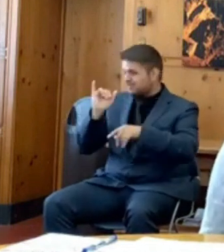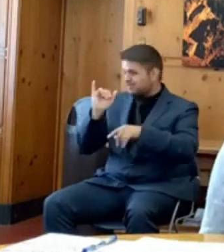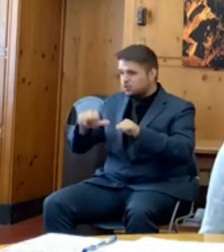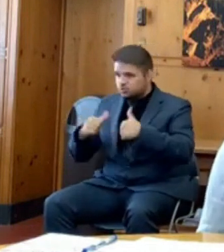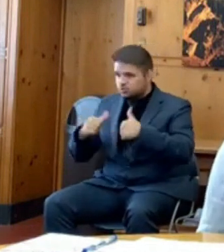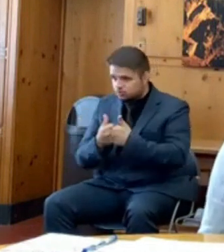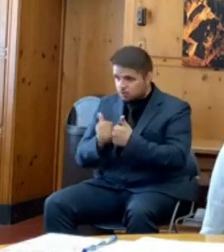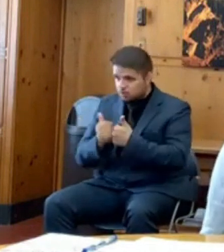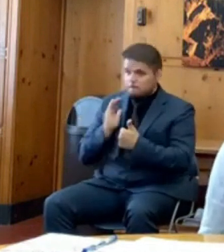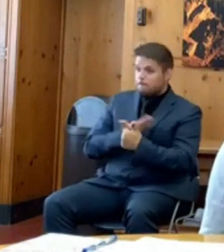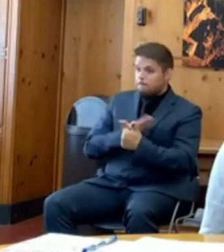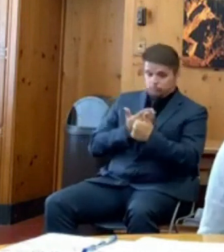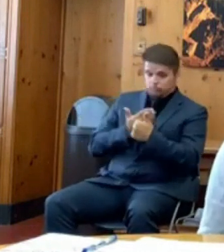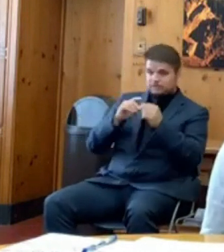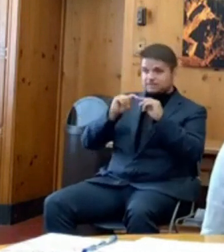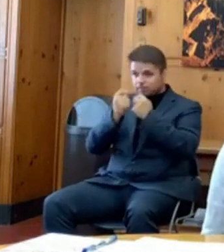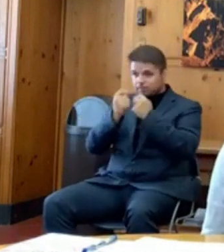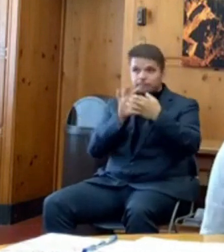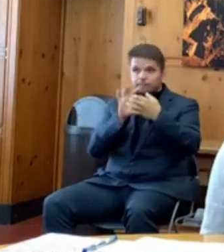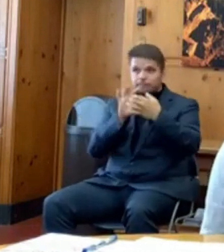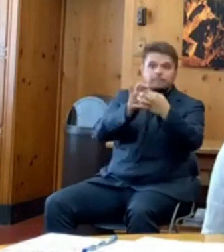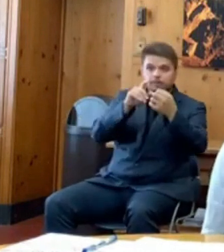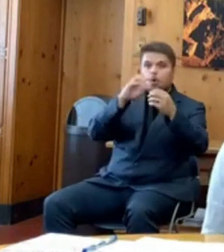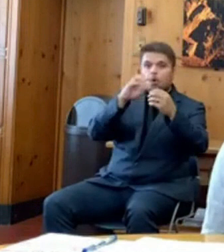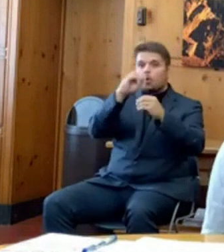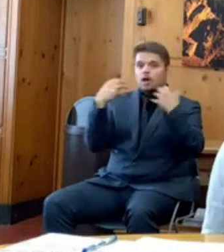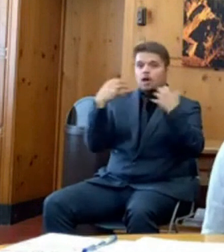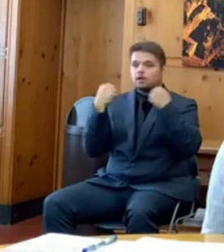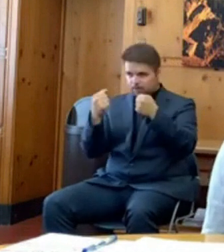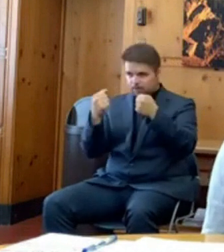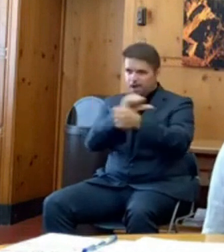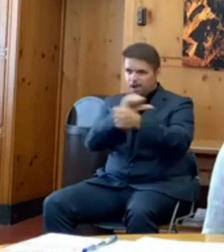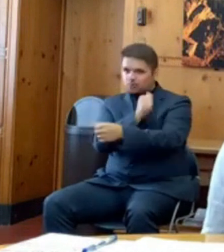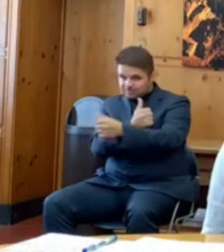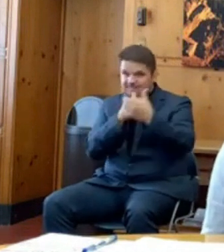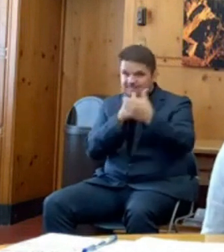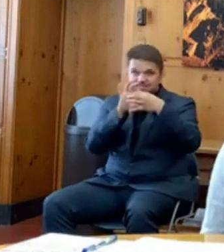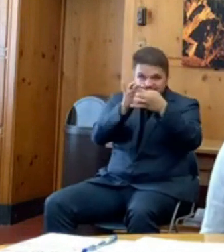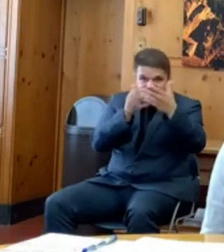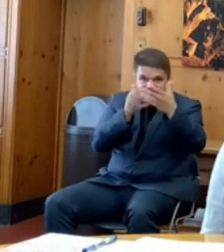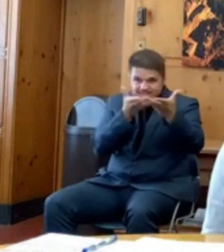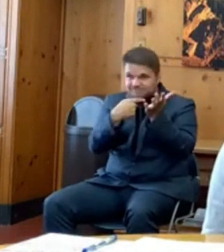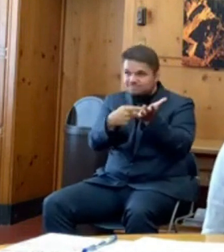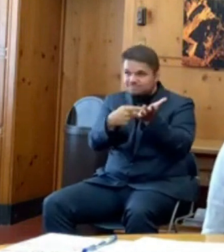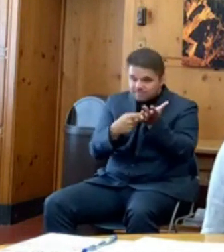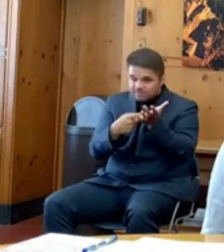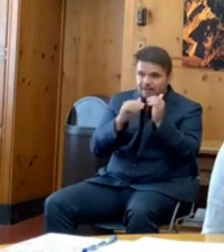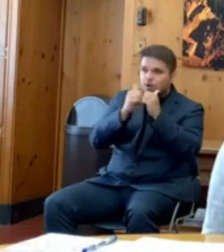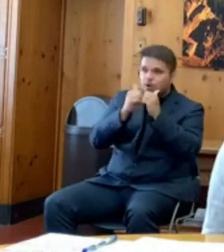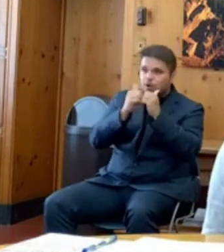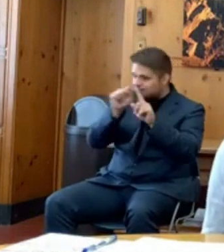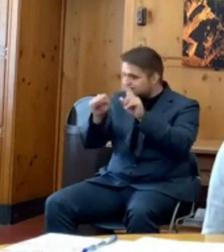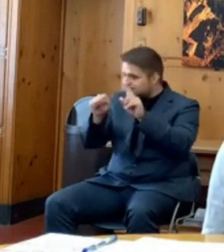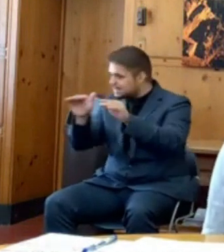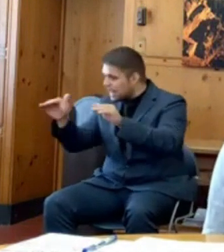Authority and other medical experts to make sure that we do this in both what I would consider a